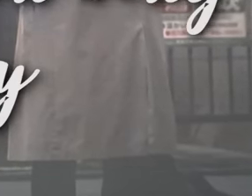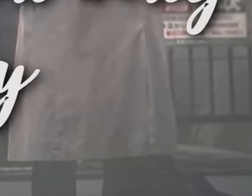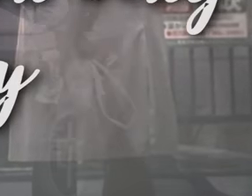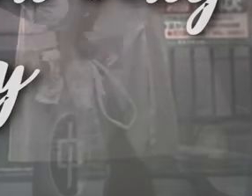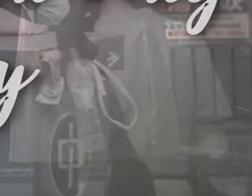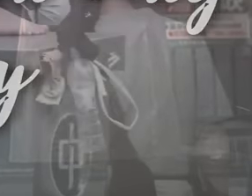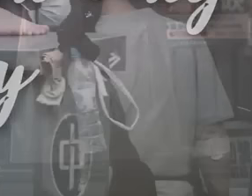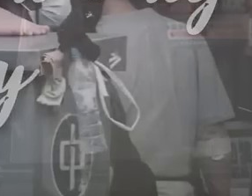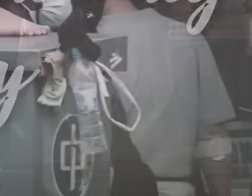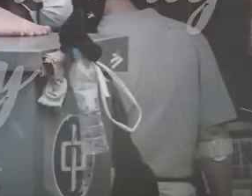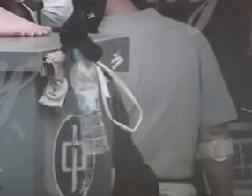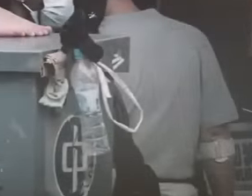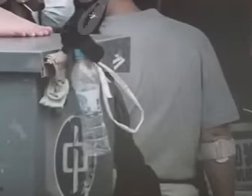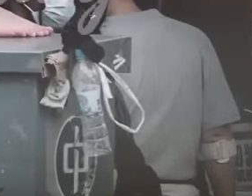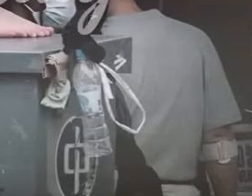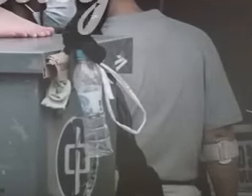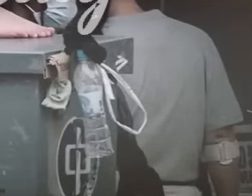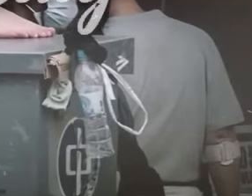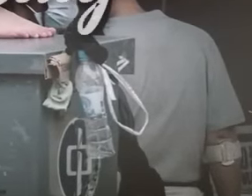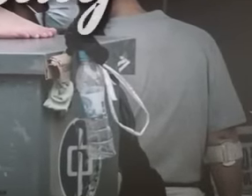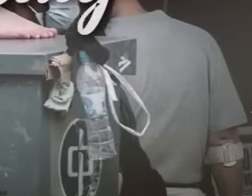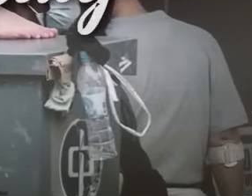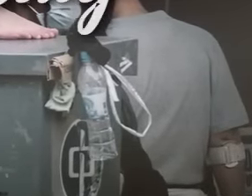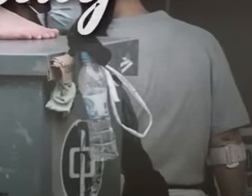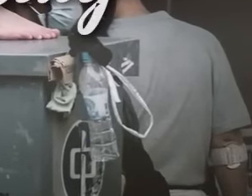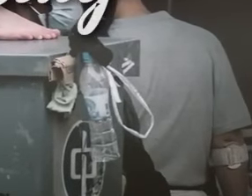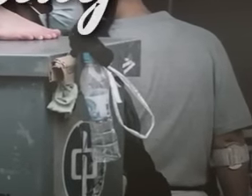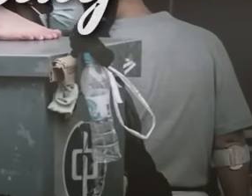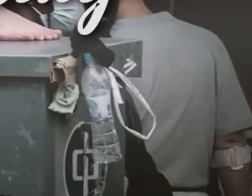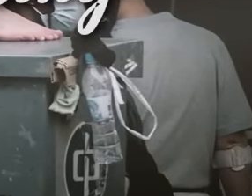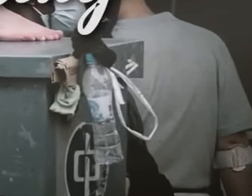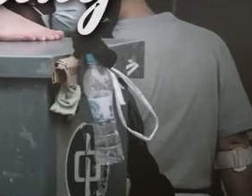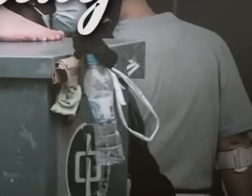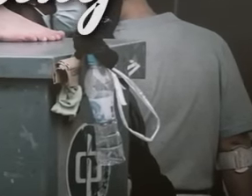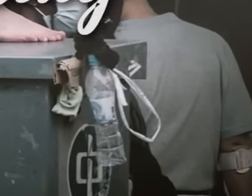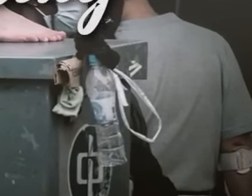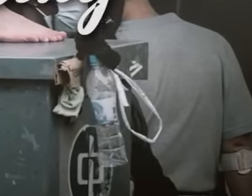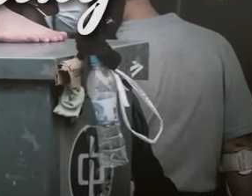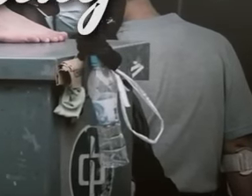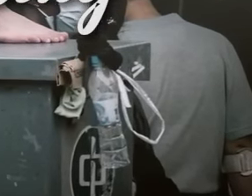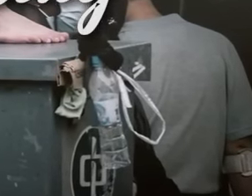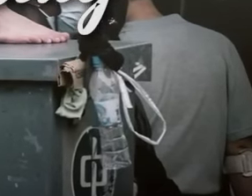buhay saan man ako